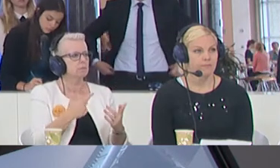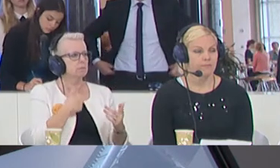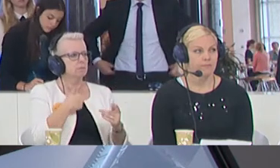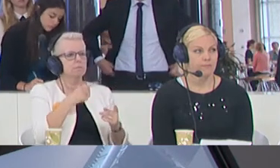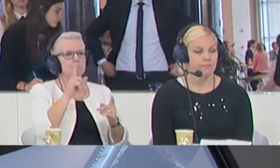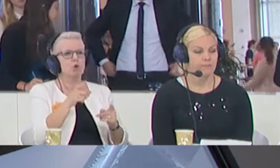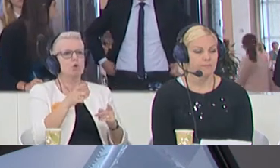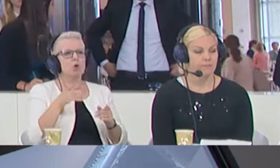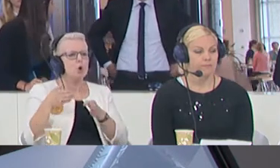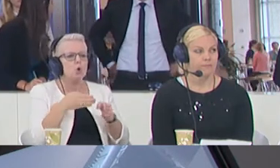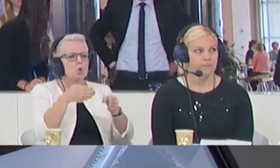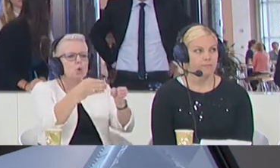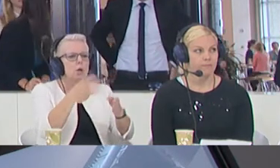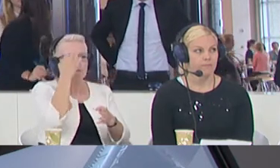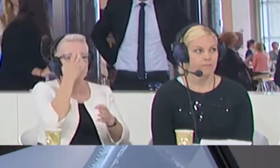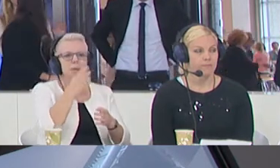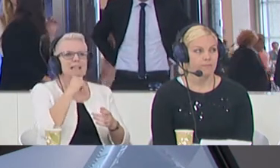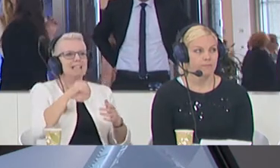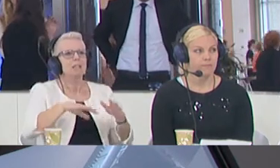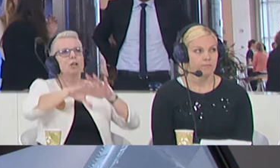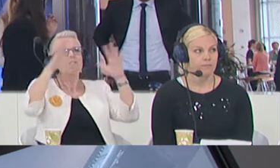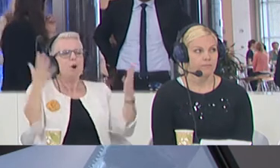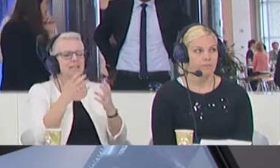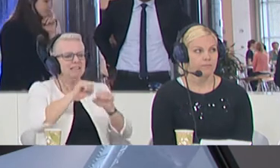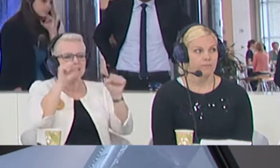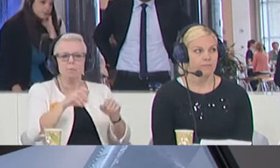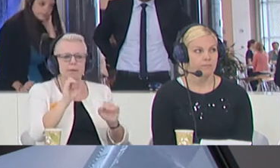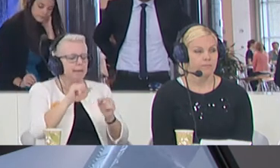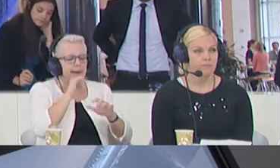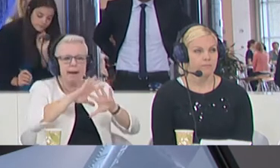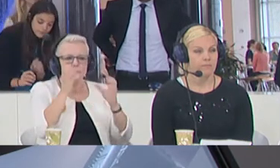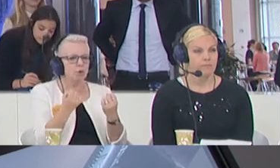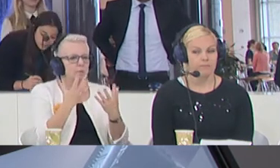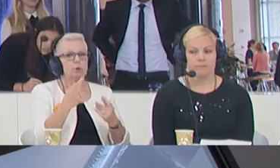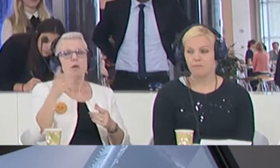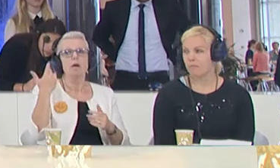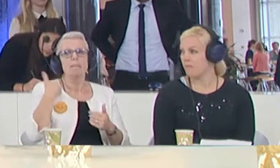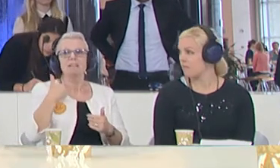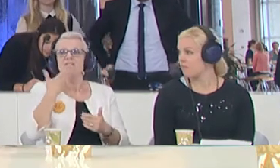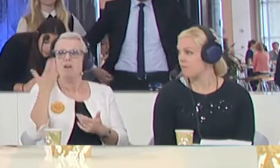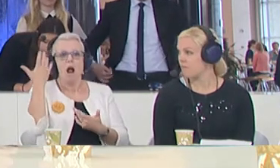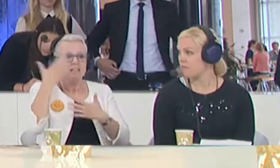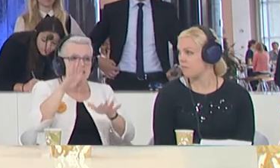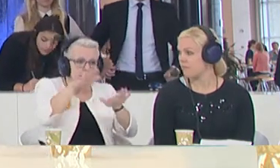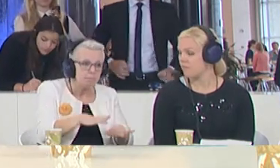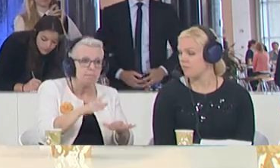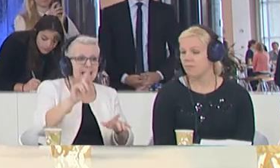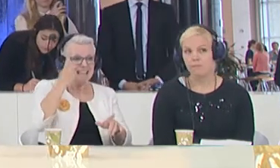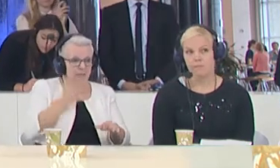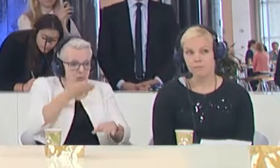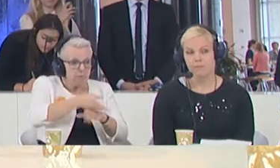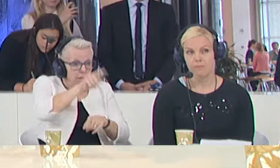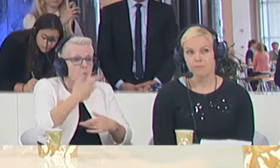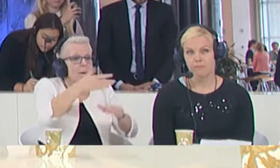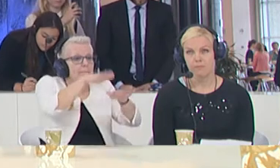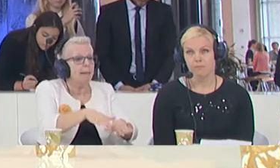roots problems more, like changing the whole Dublin system, which currently requires people to ask for asylum in the country of first entry, or dealing